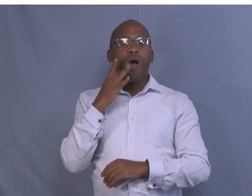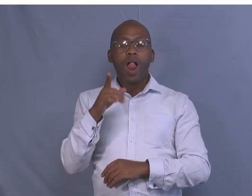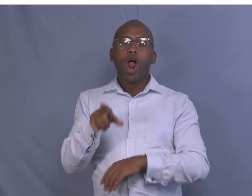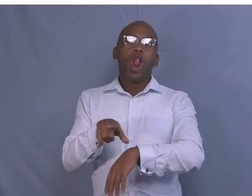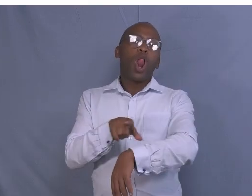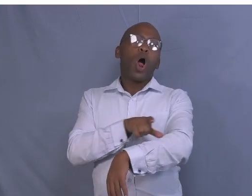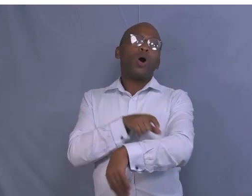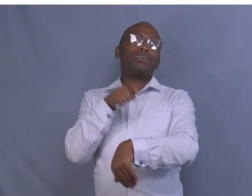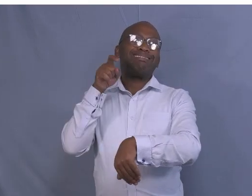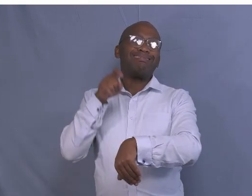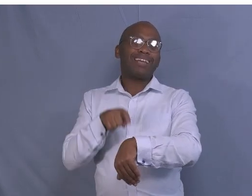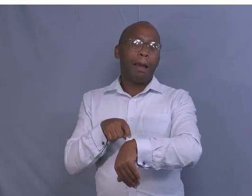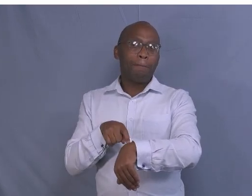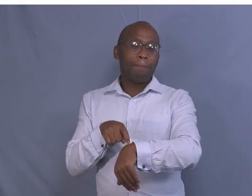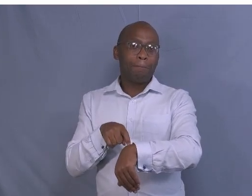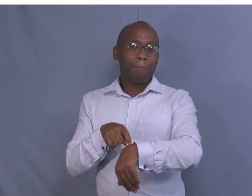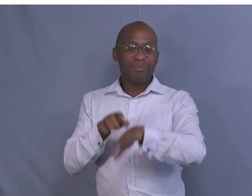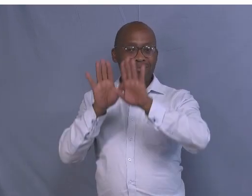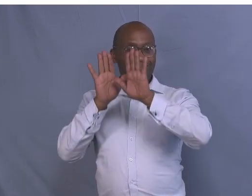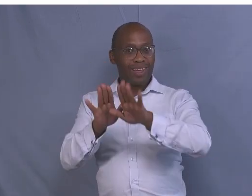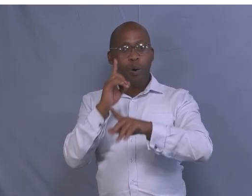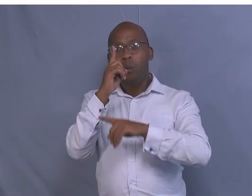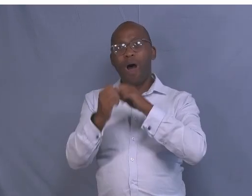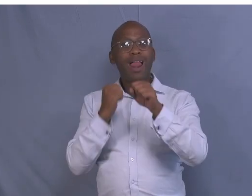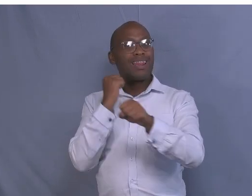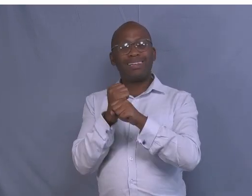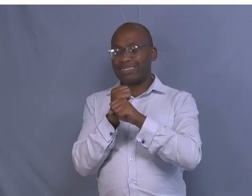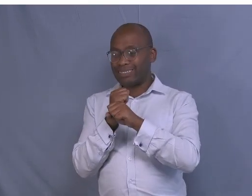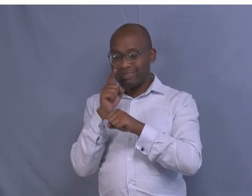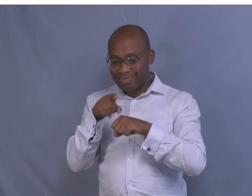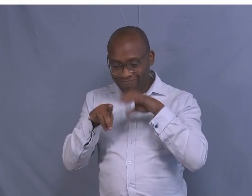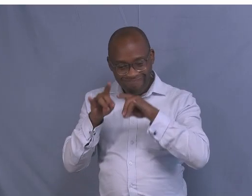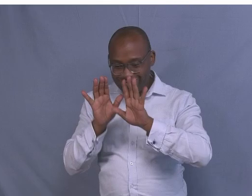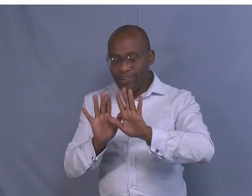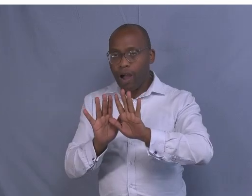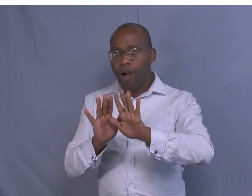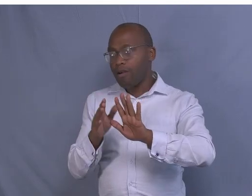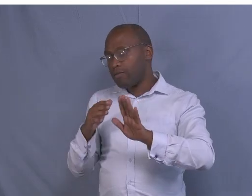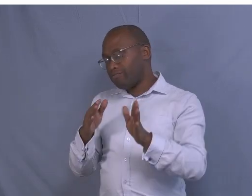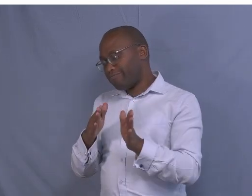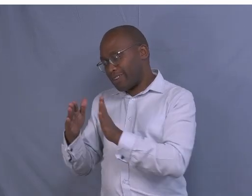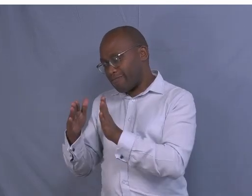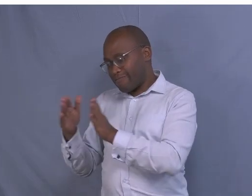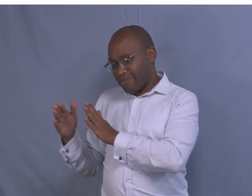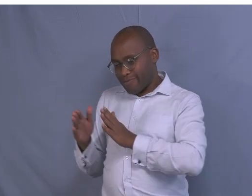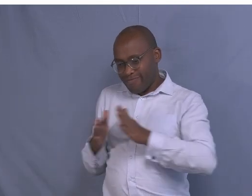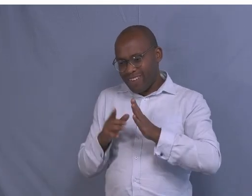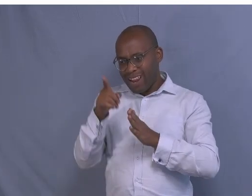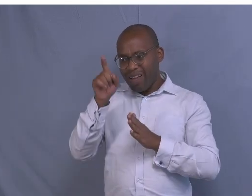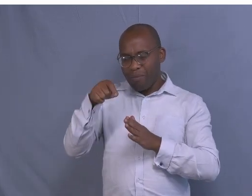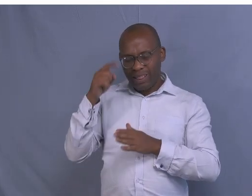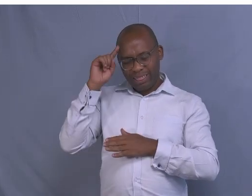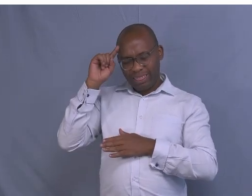which is equal one year. Then, these advantages, of course, as a learner, you need to think,